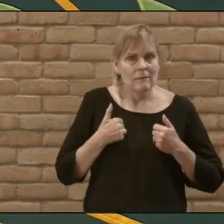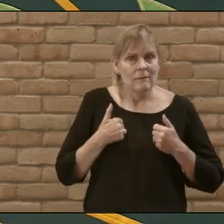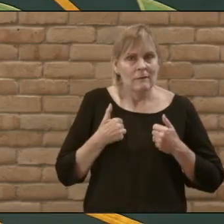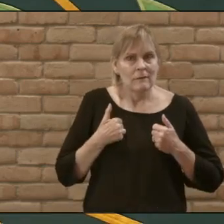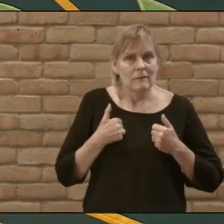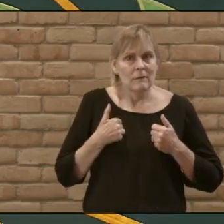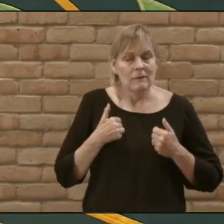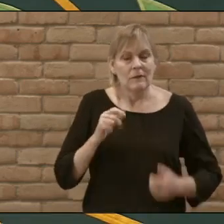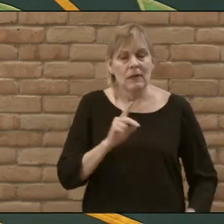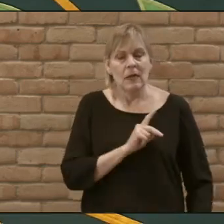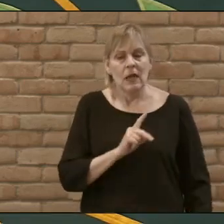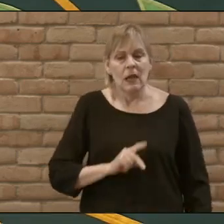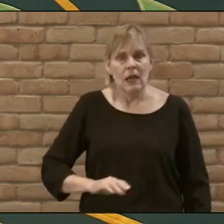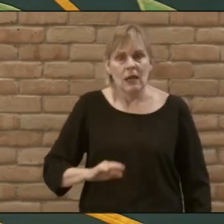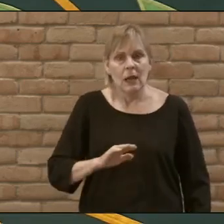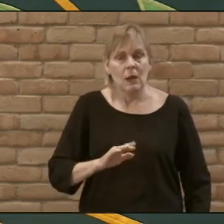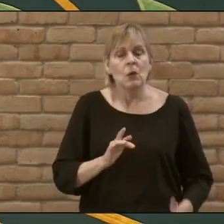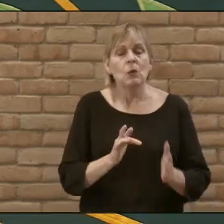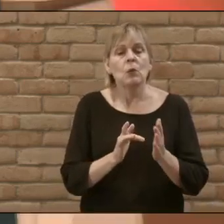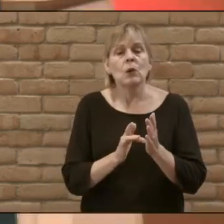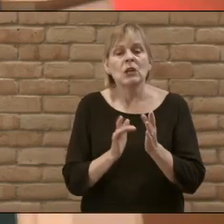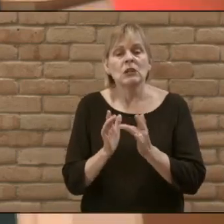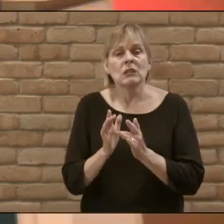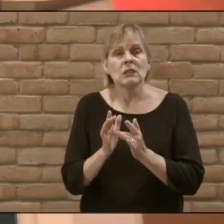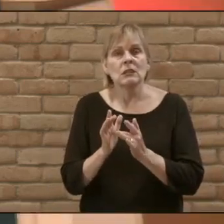in the kingdom ruled by Jesus the king